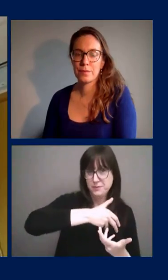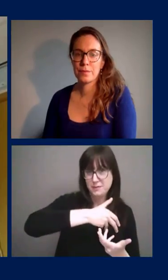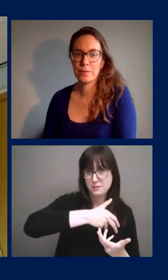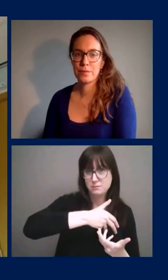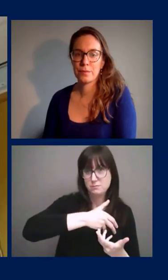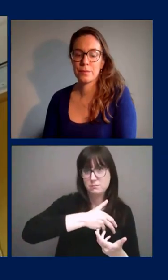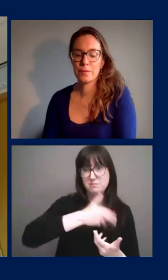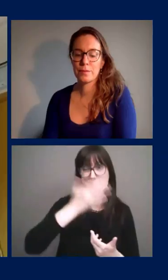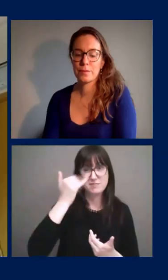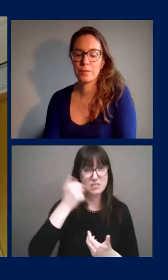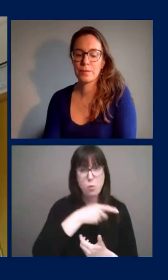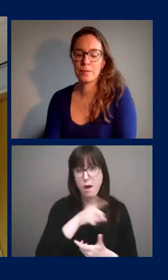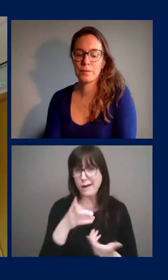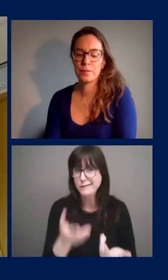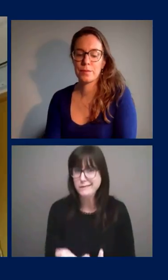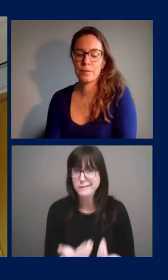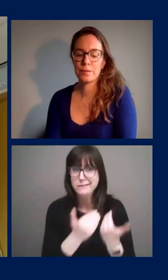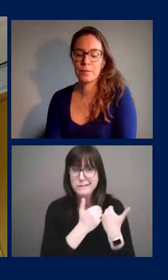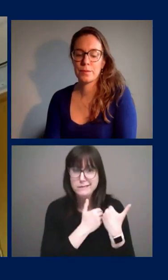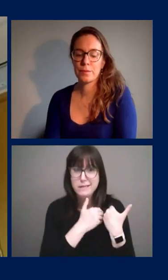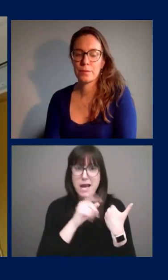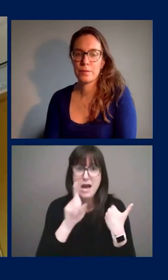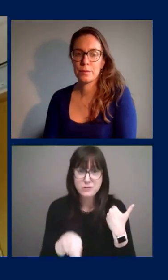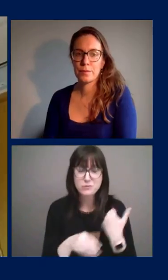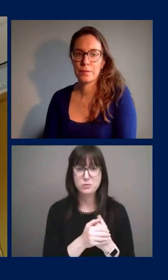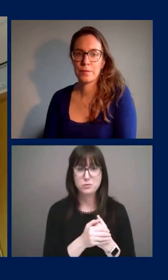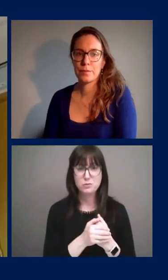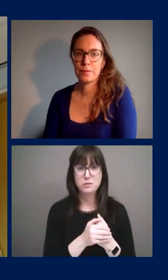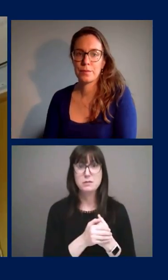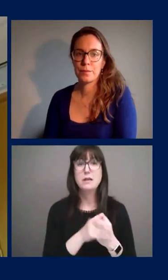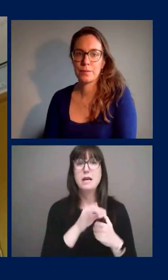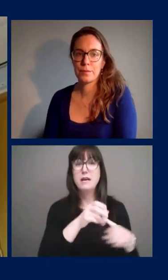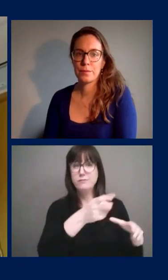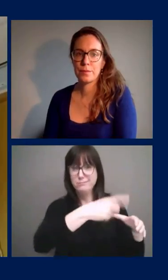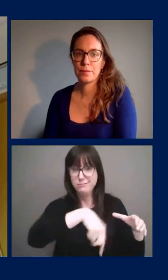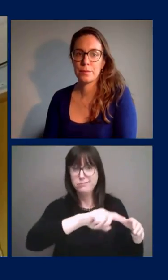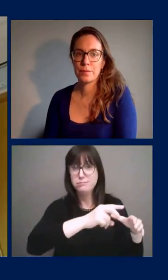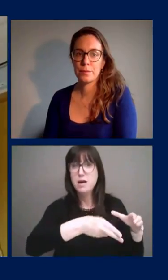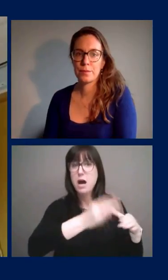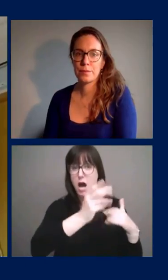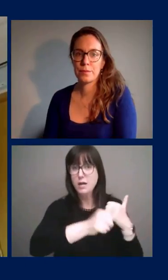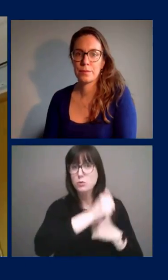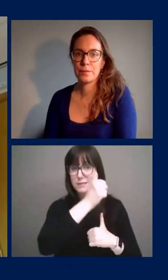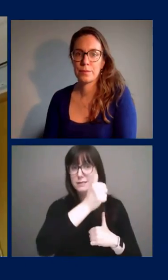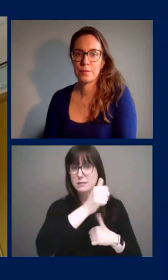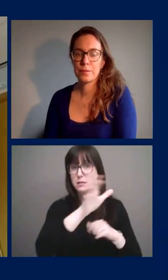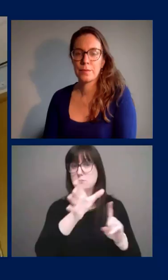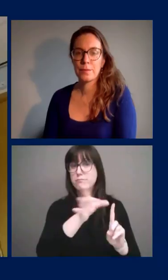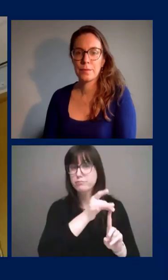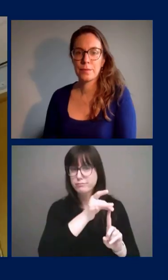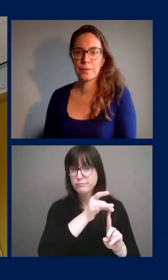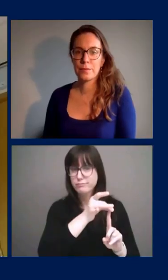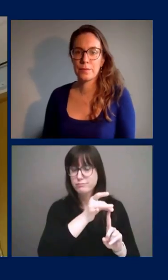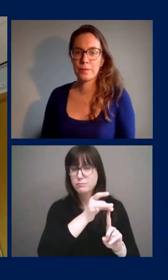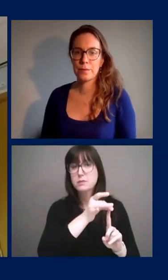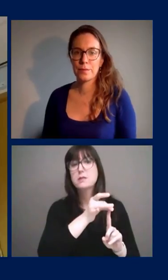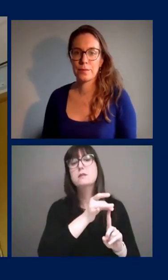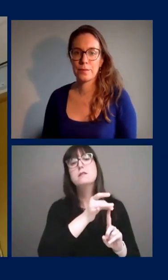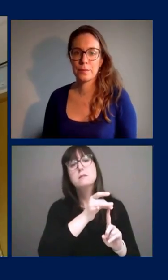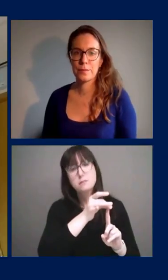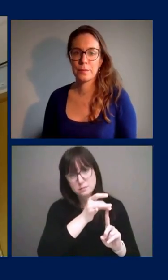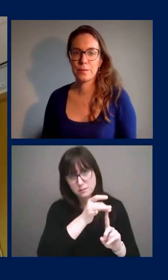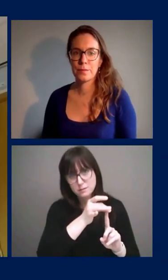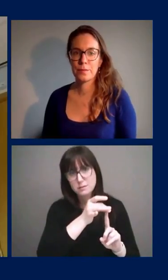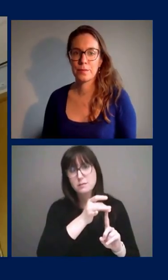all need to do our part so that people who are more uh at risk of a negative outcome you know will have the opportunity to get out